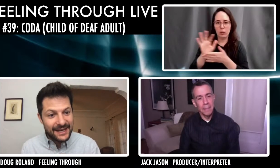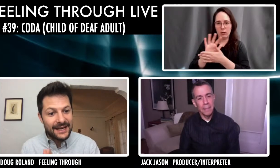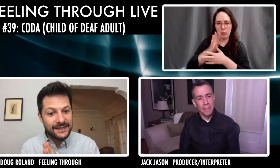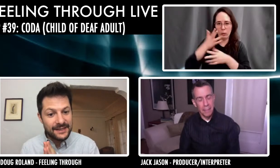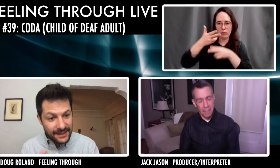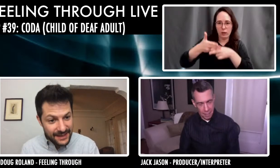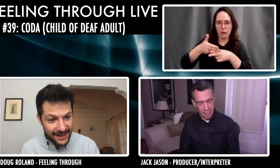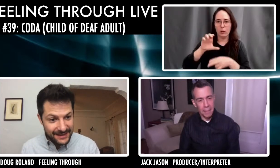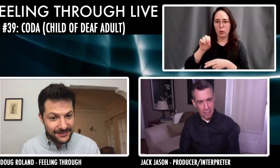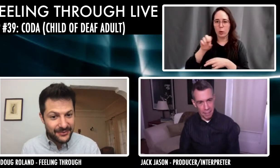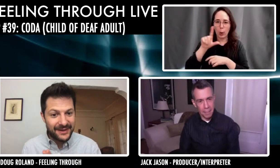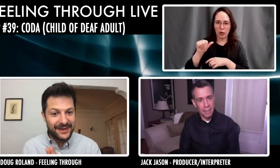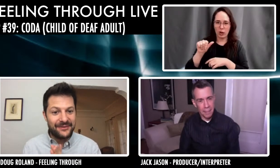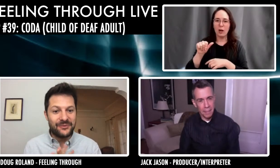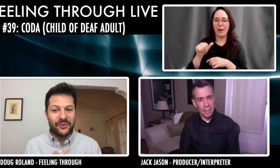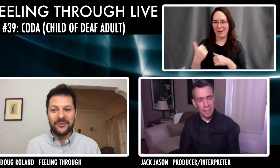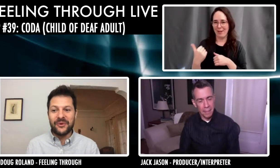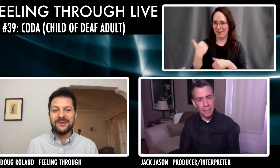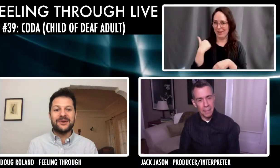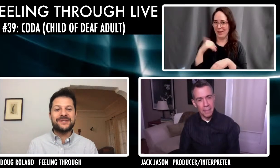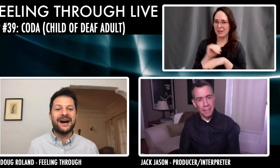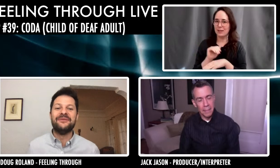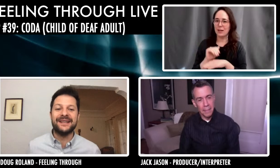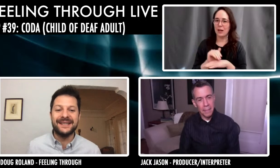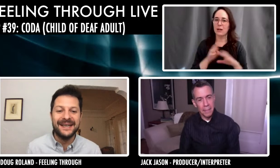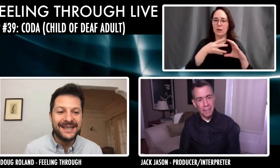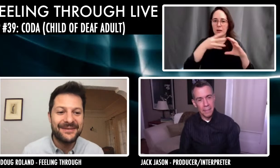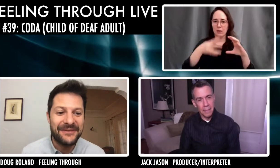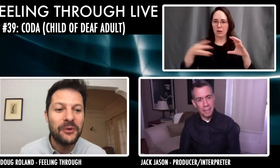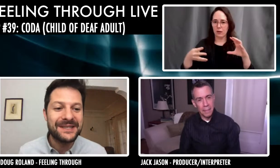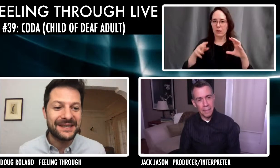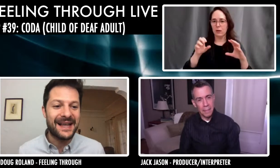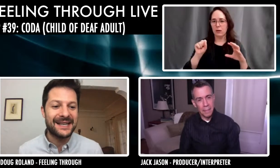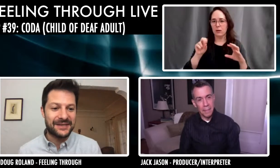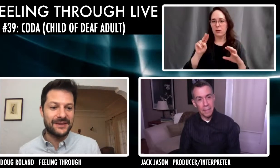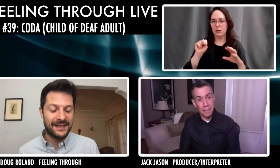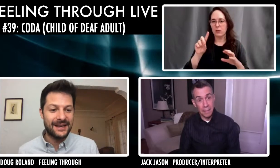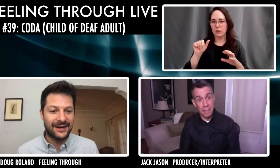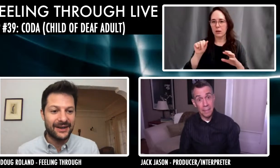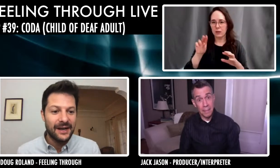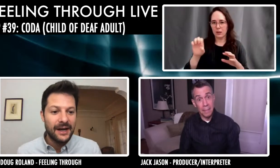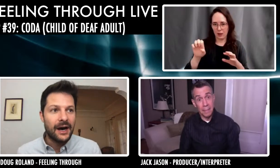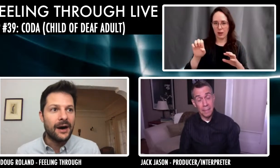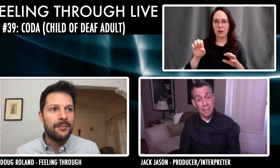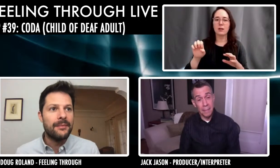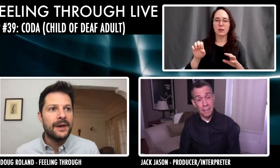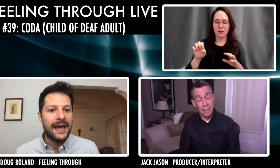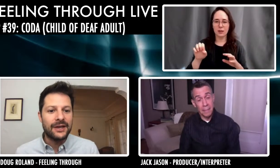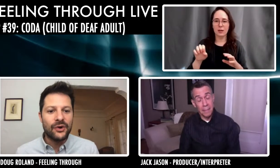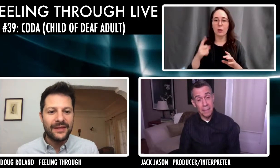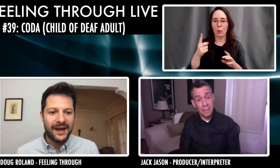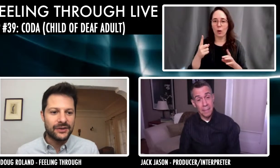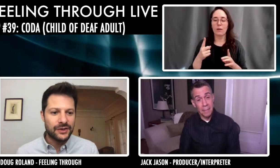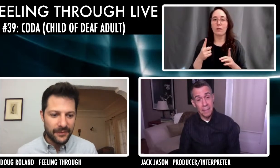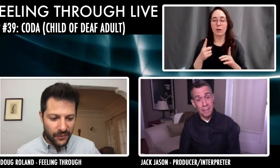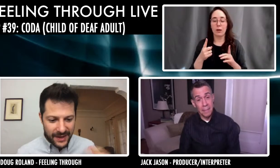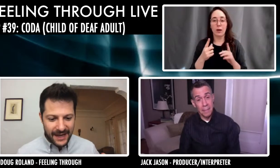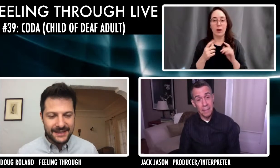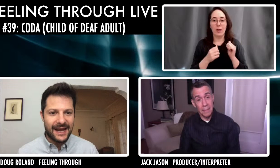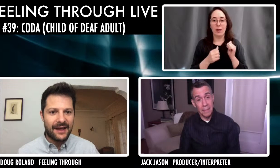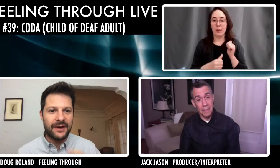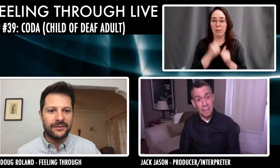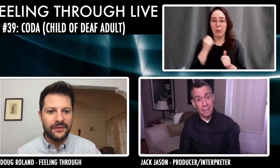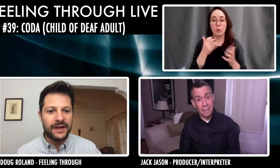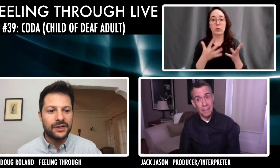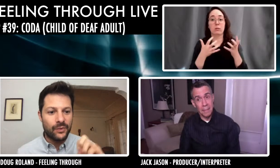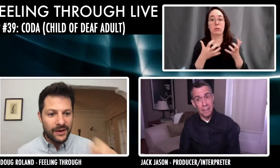night at Sundance when one of the most coveted film slots of the year. Um, and you know, I, I, just before we get